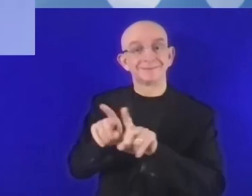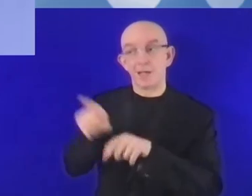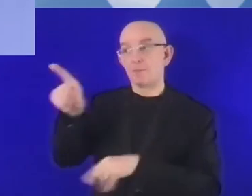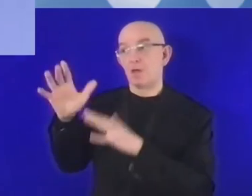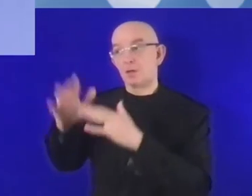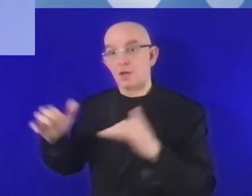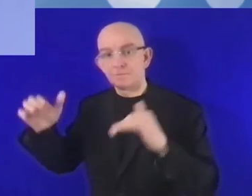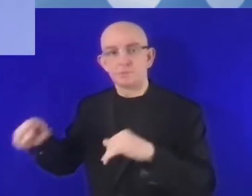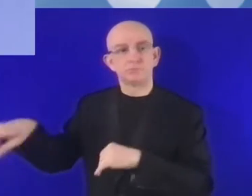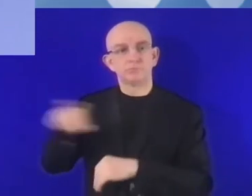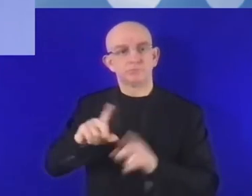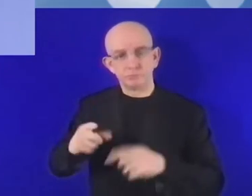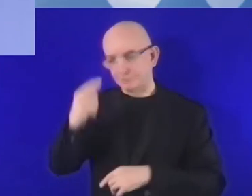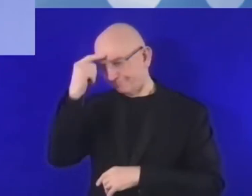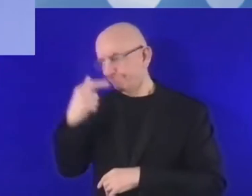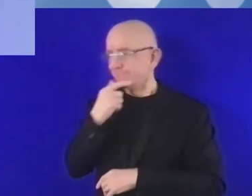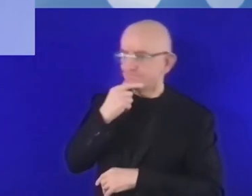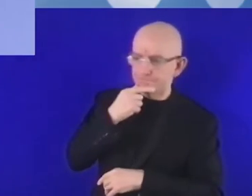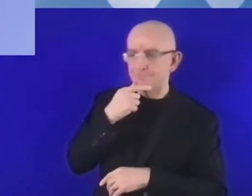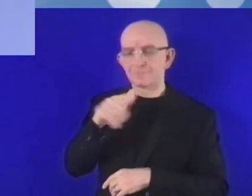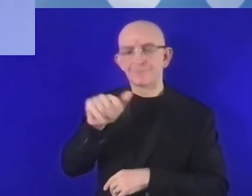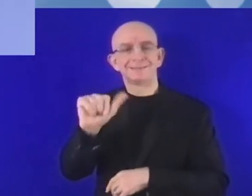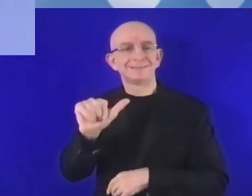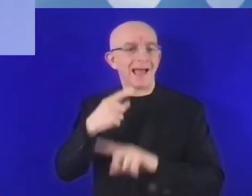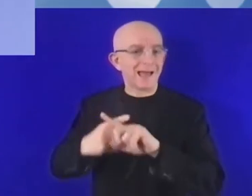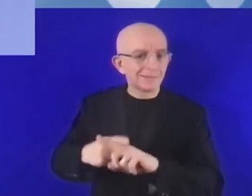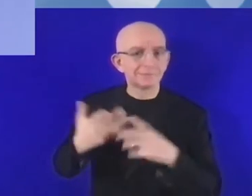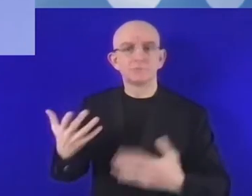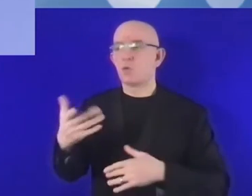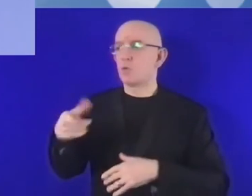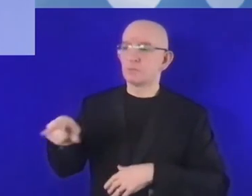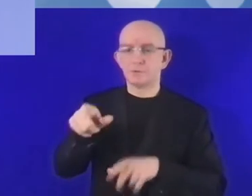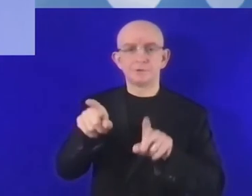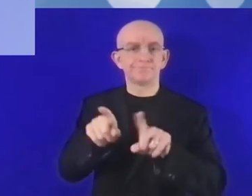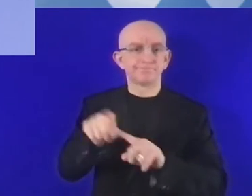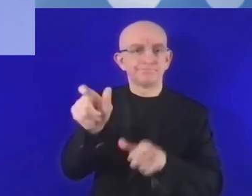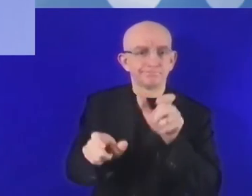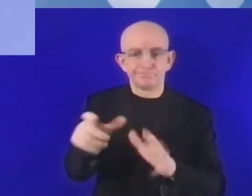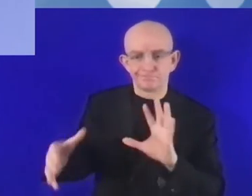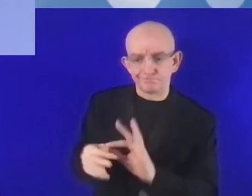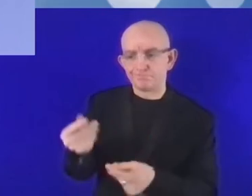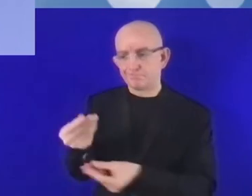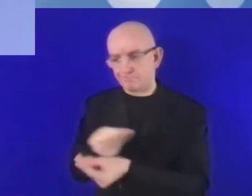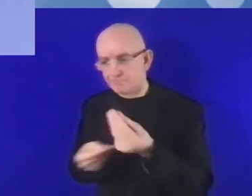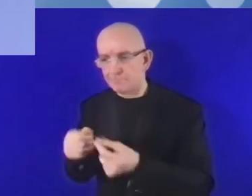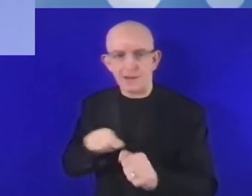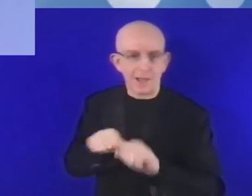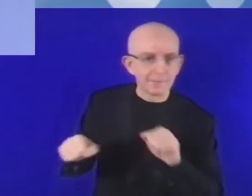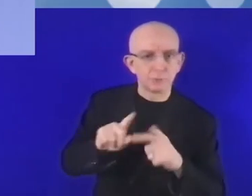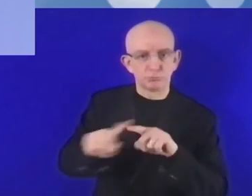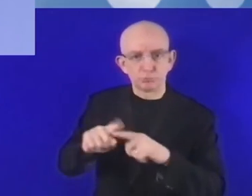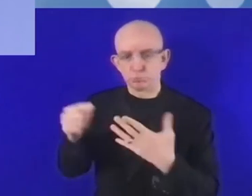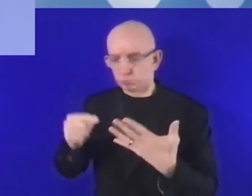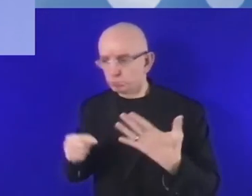administrative support and incentives for investors. Even though they have good ideas, they may not have